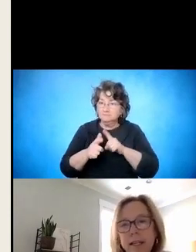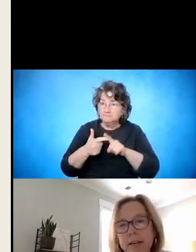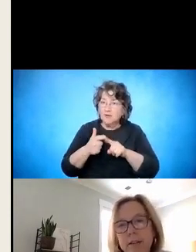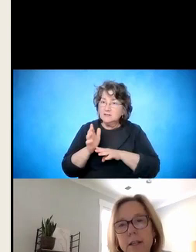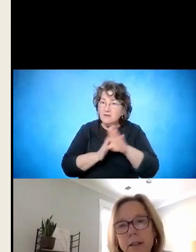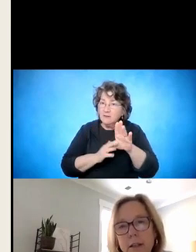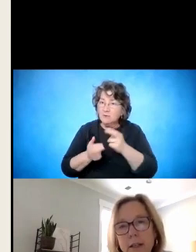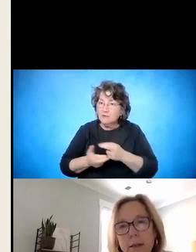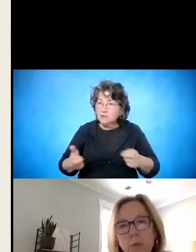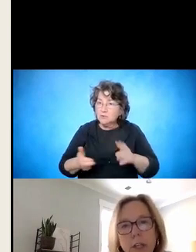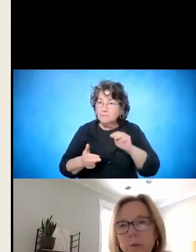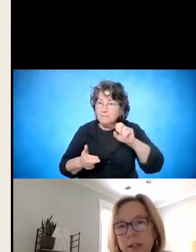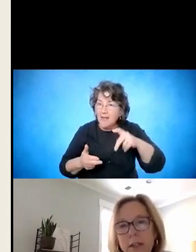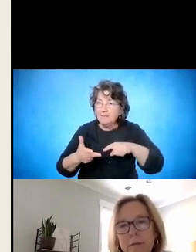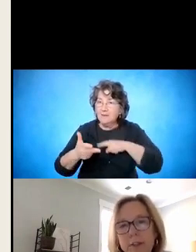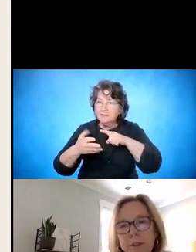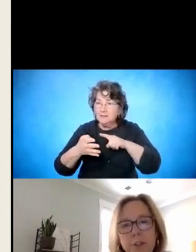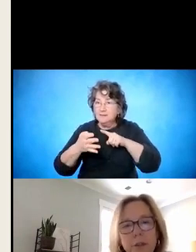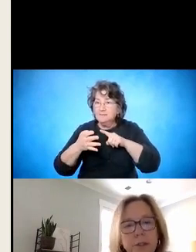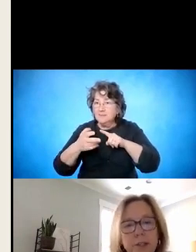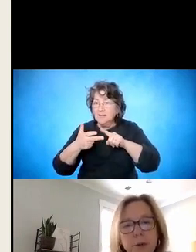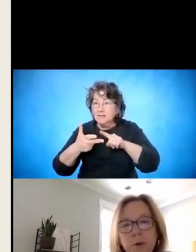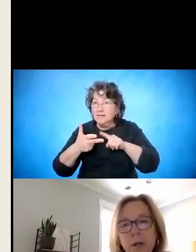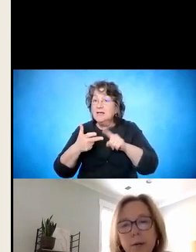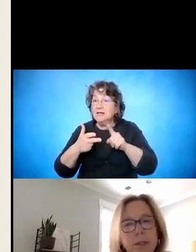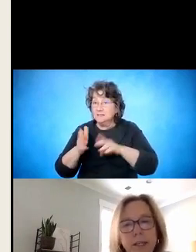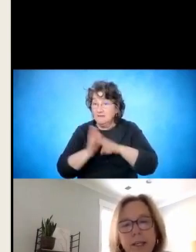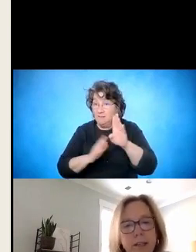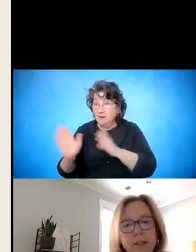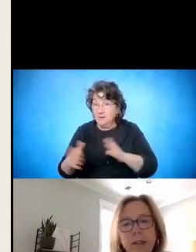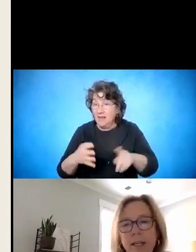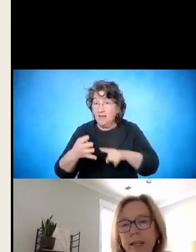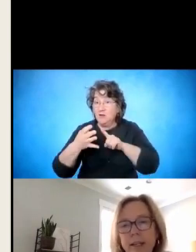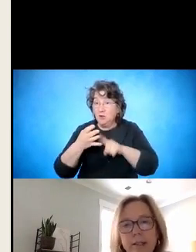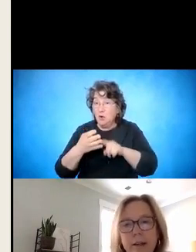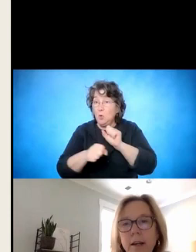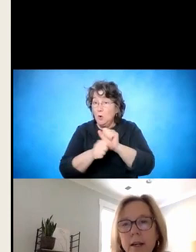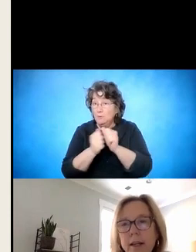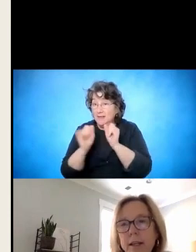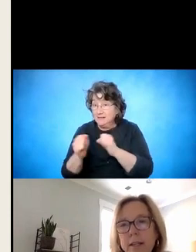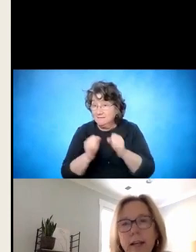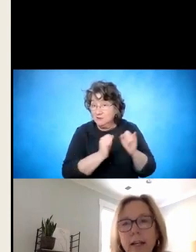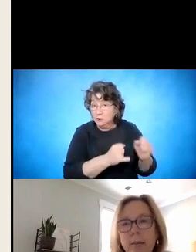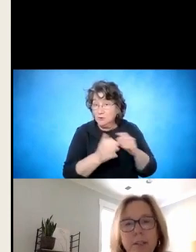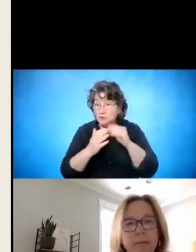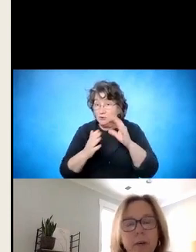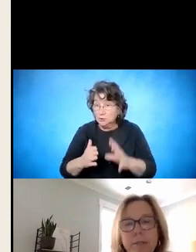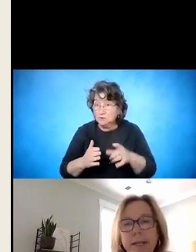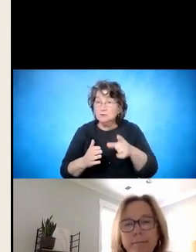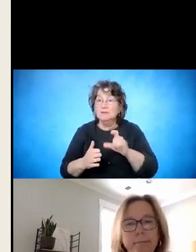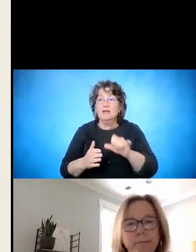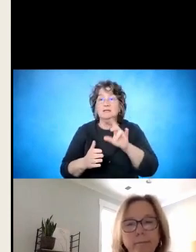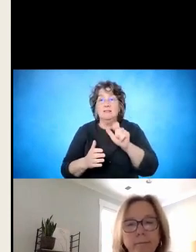getting down to working with individual students. So once again, there's a link and it's on the Intact Collaborative